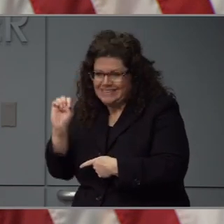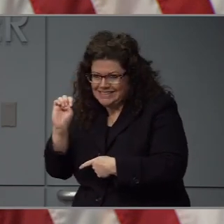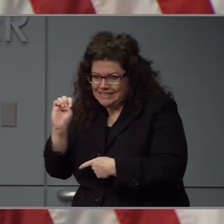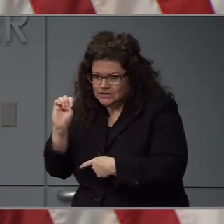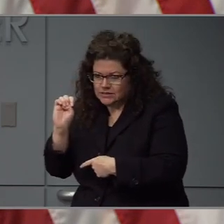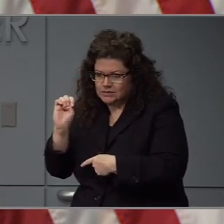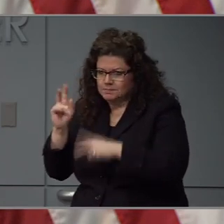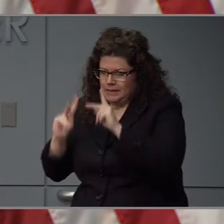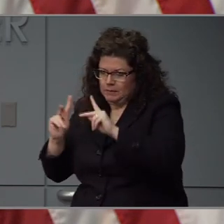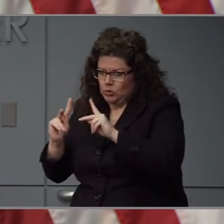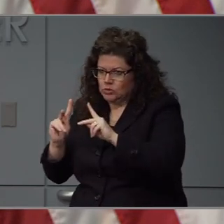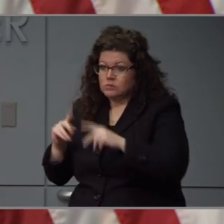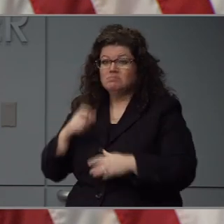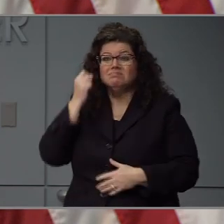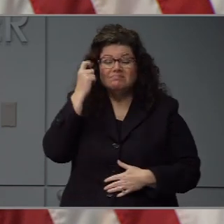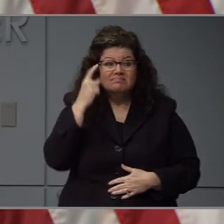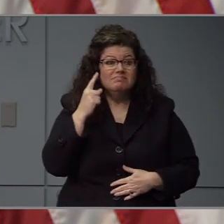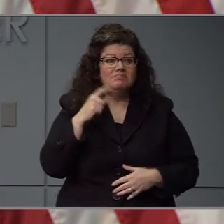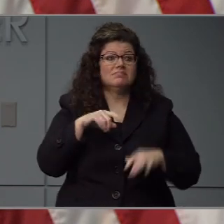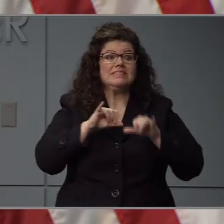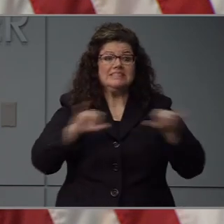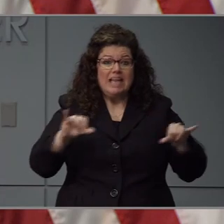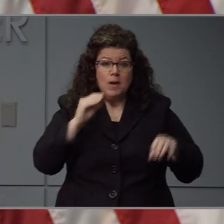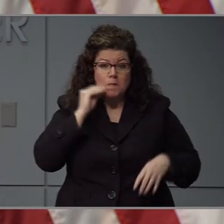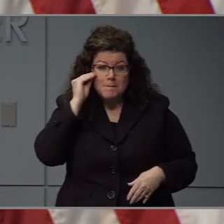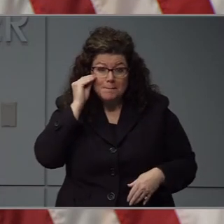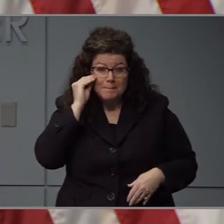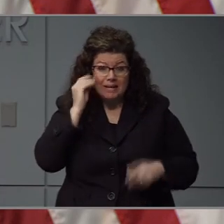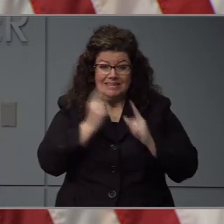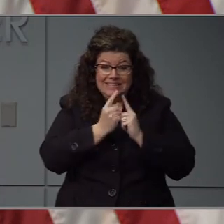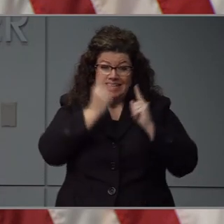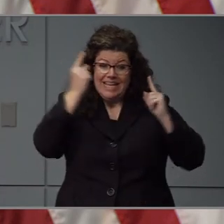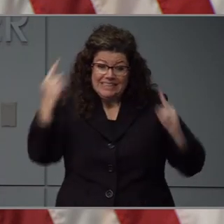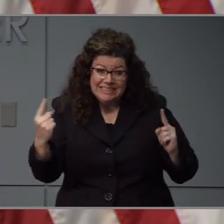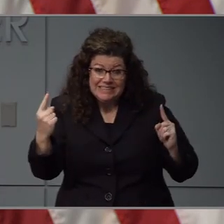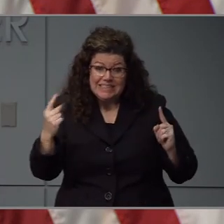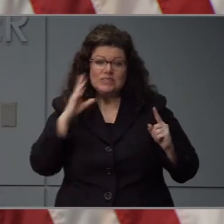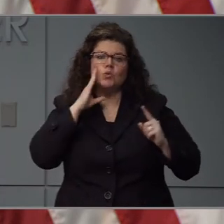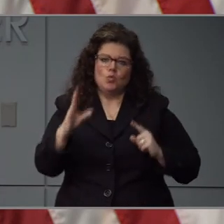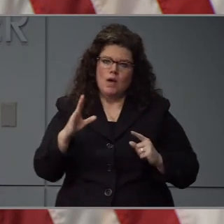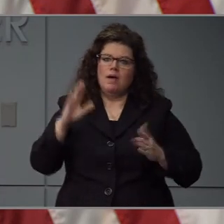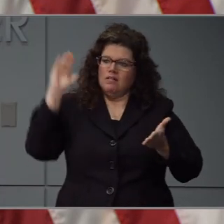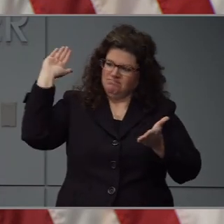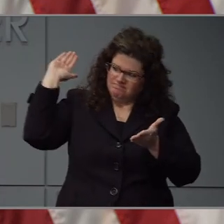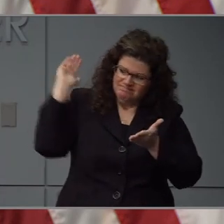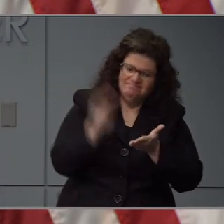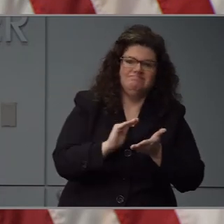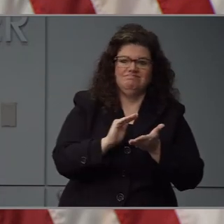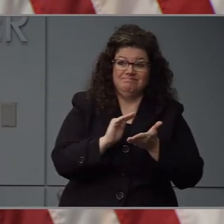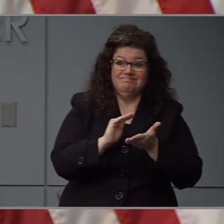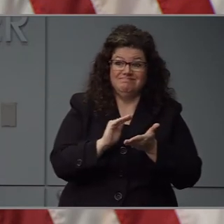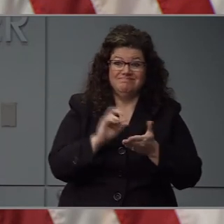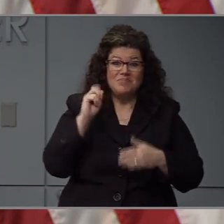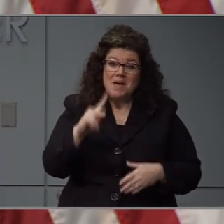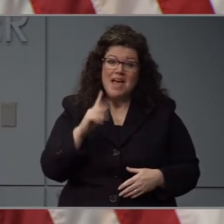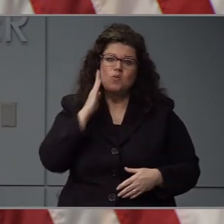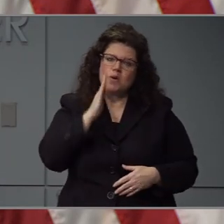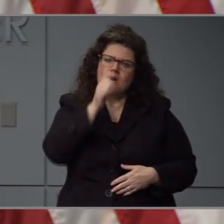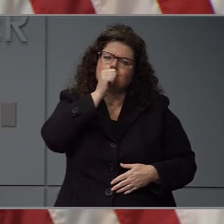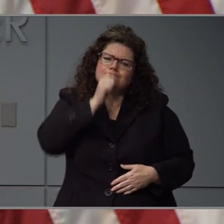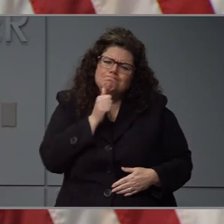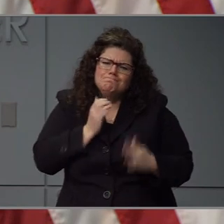actions to stay home, stay distance, and stop the spread will help save lives. With your help, we'll all get through this together.